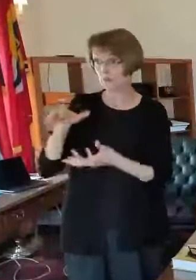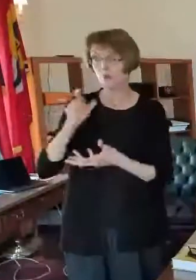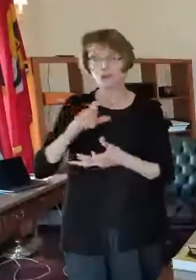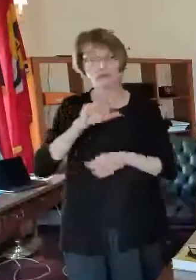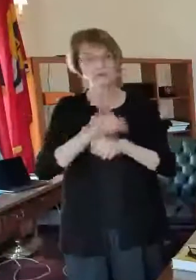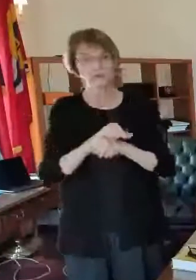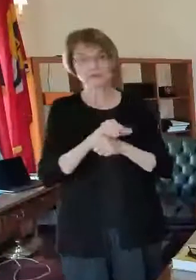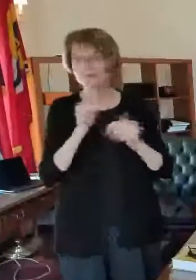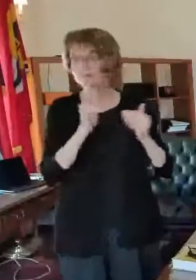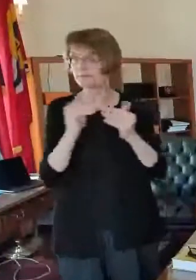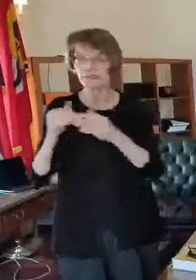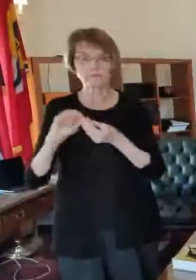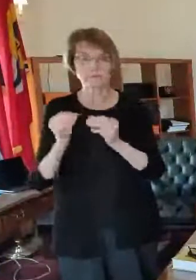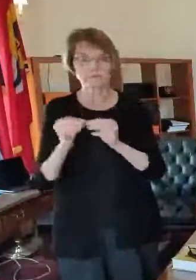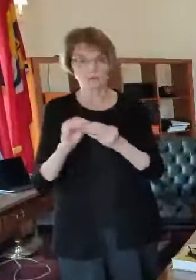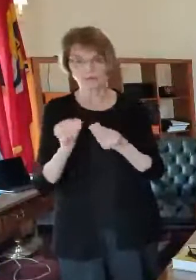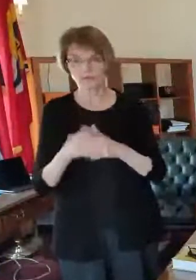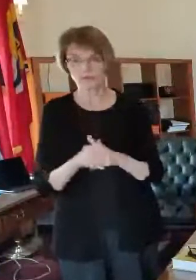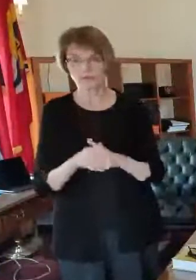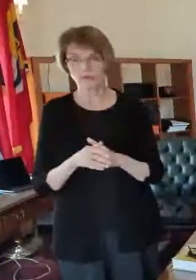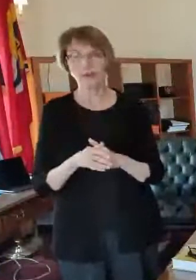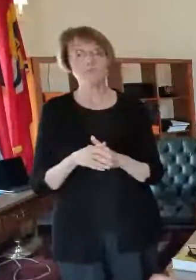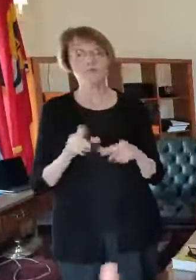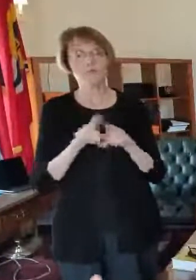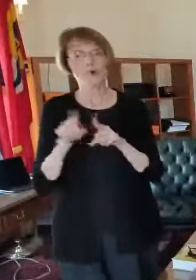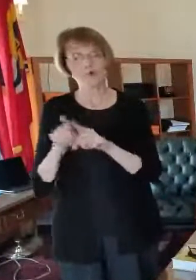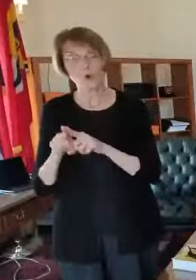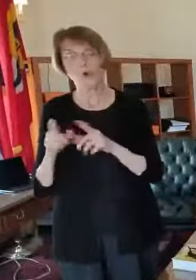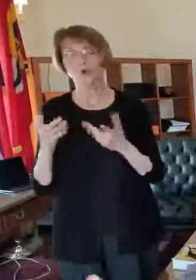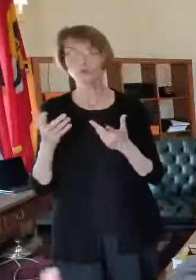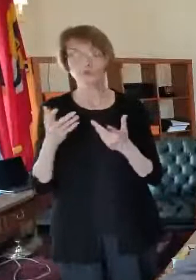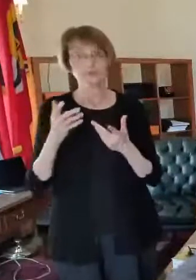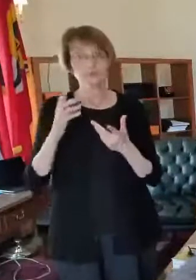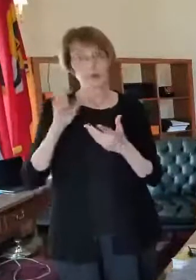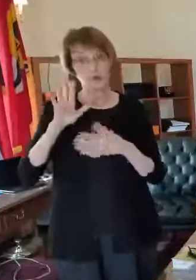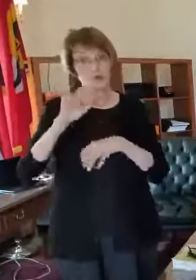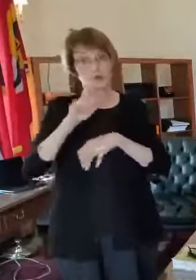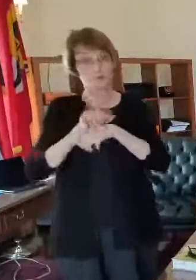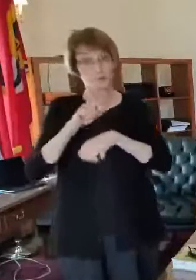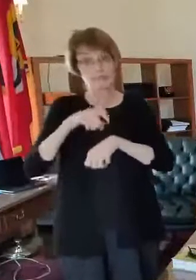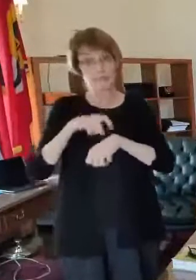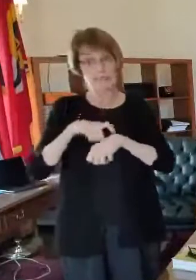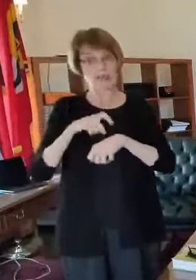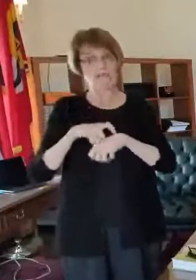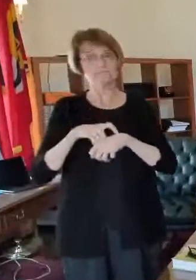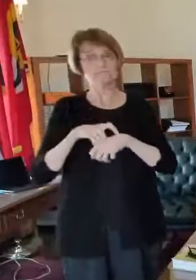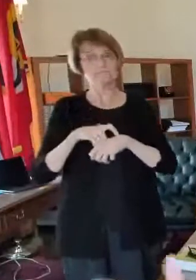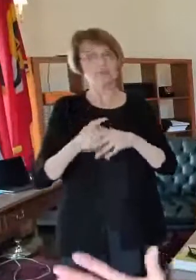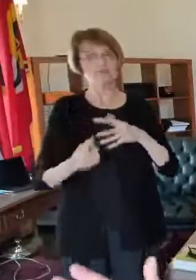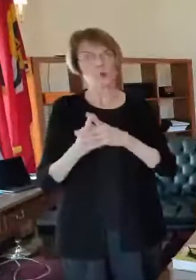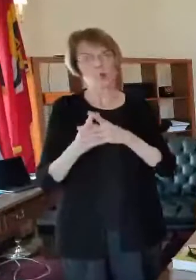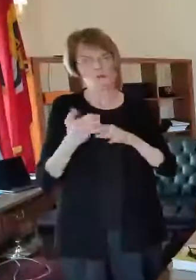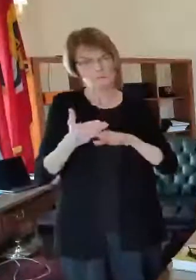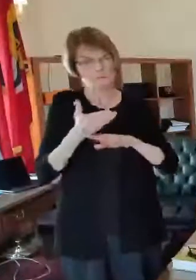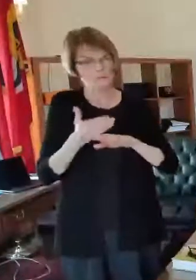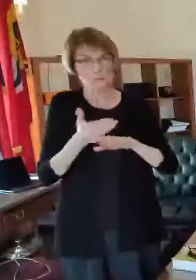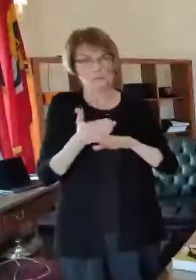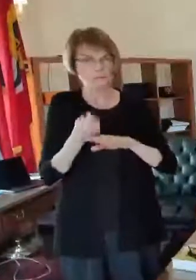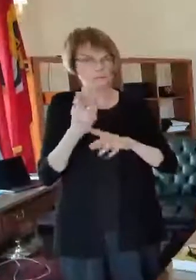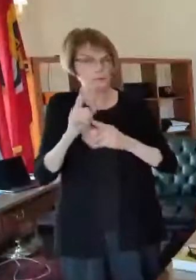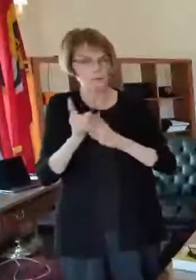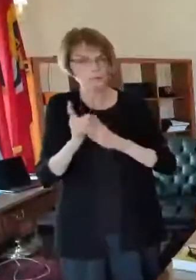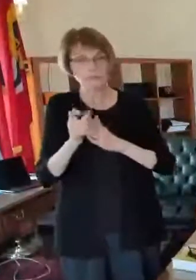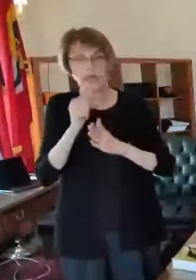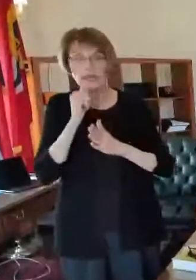up show up just a little bit before your appointment don't show up an hour early or two hours early because that just clogs up the